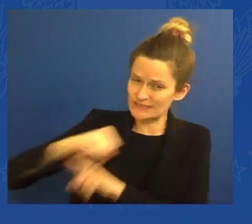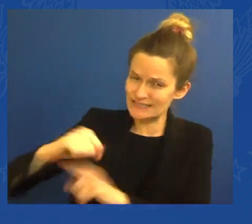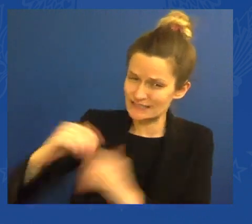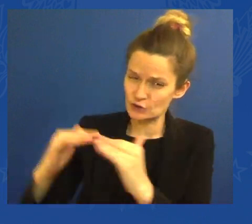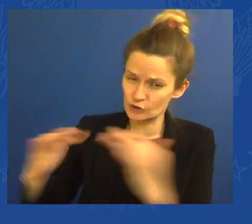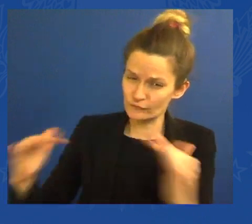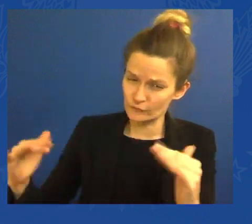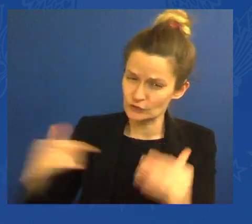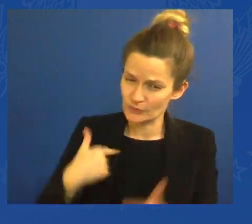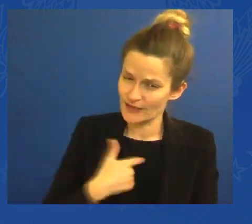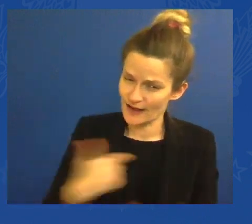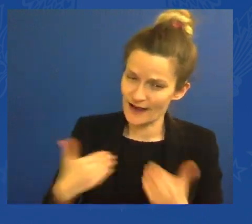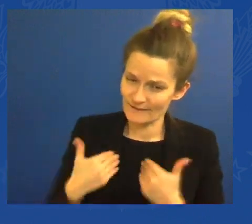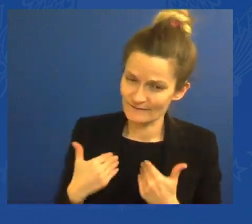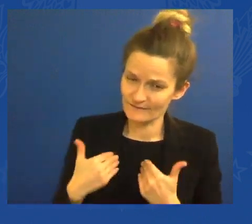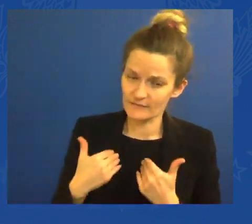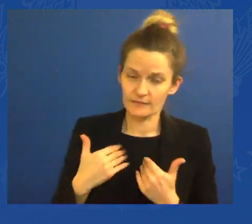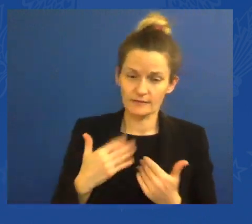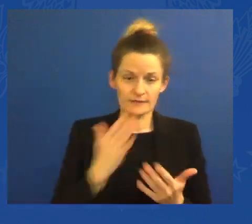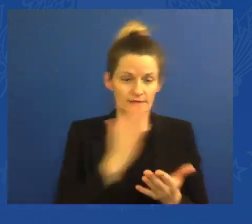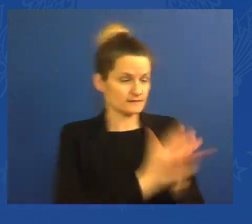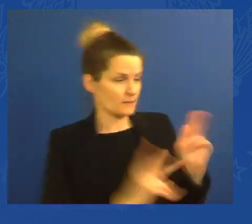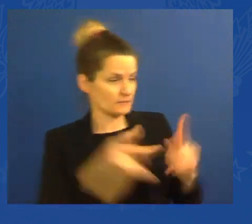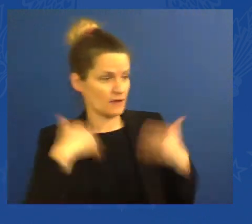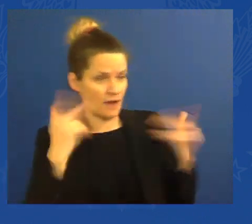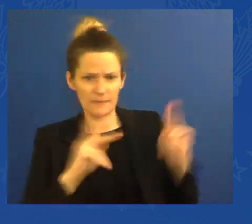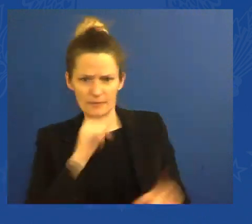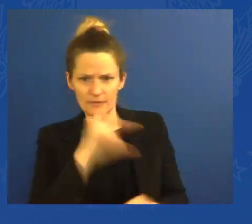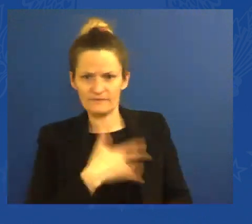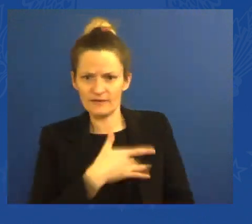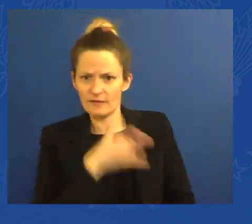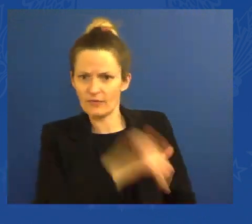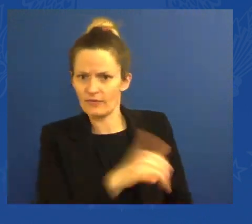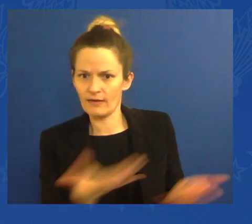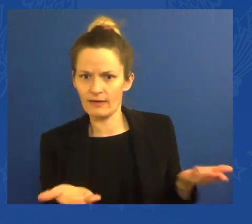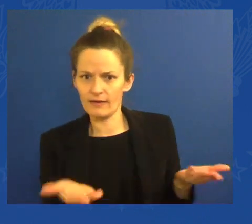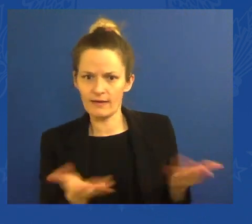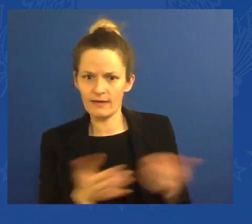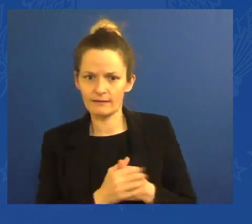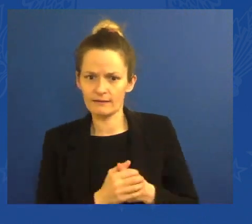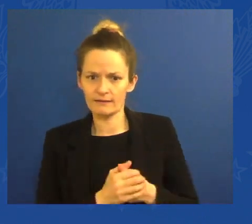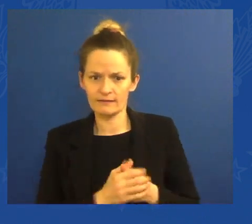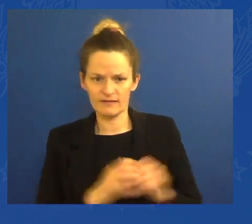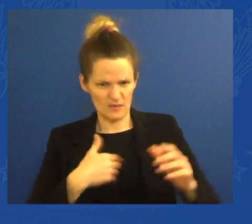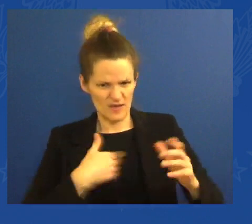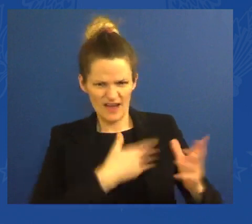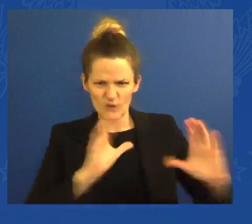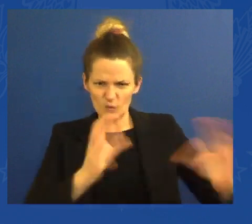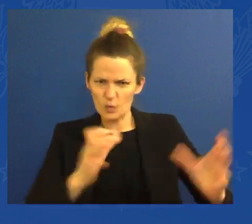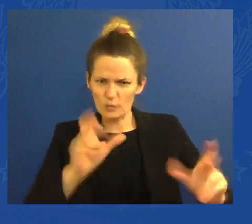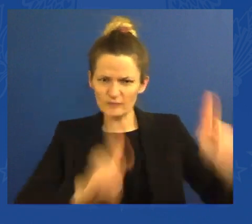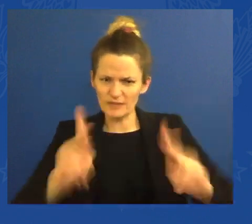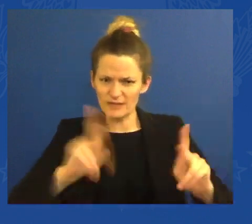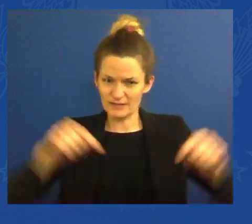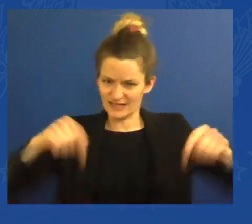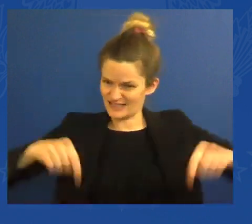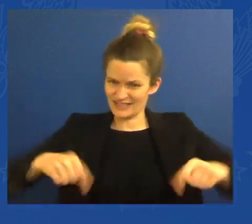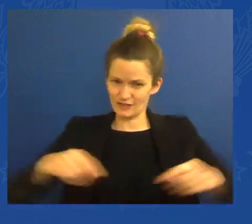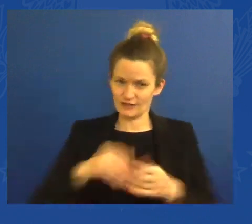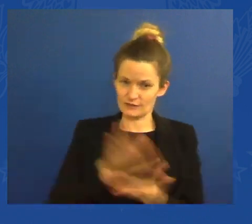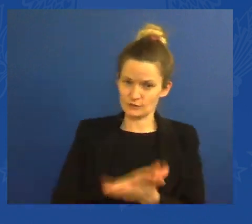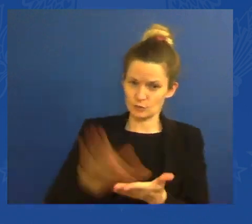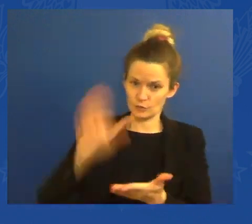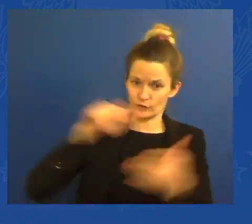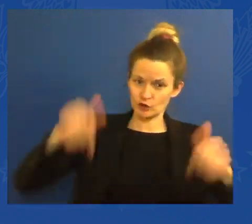The generation that goes to this university, the generation that's in high school and up through age 30,